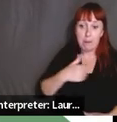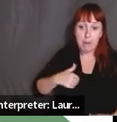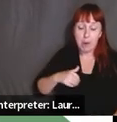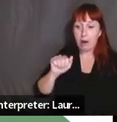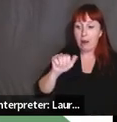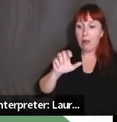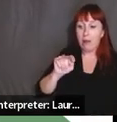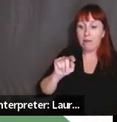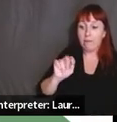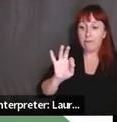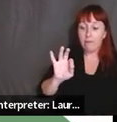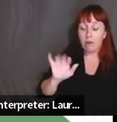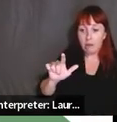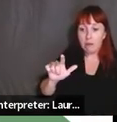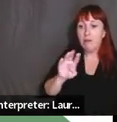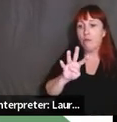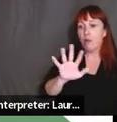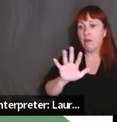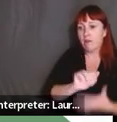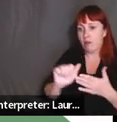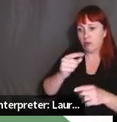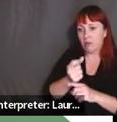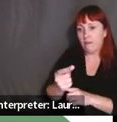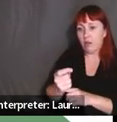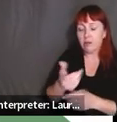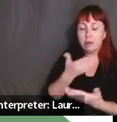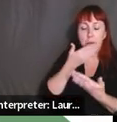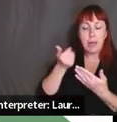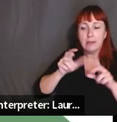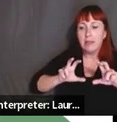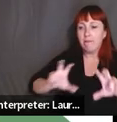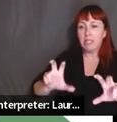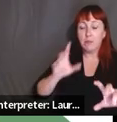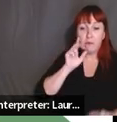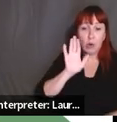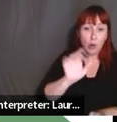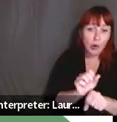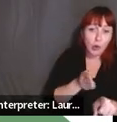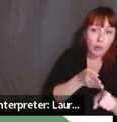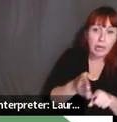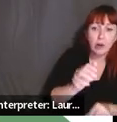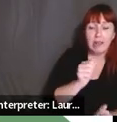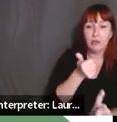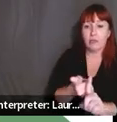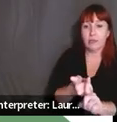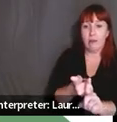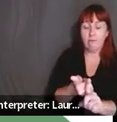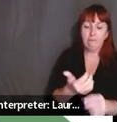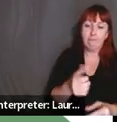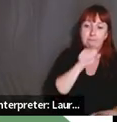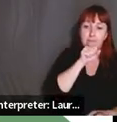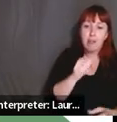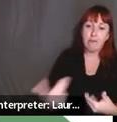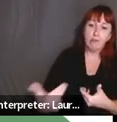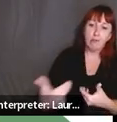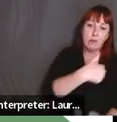only $45 a year. Um, it's the best investment you can make in yourself and your career. And we would love to have you as members. So please go to the